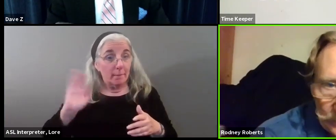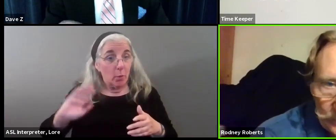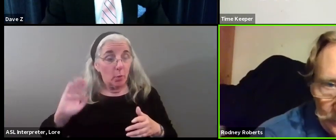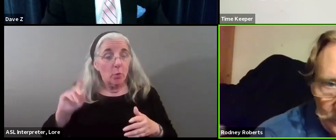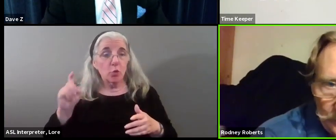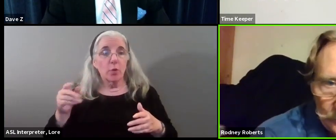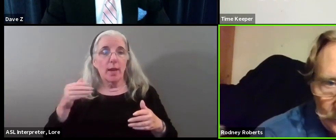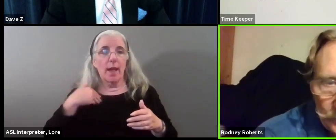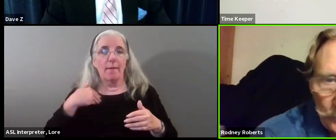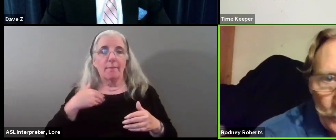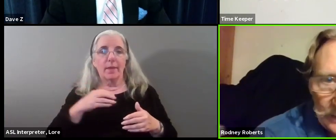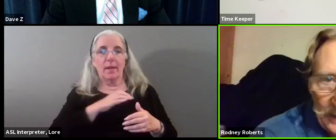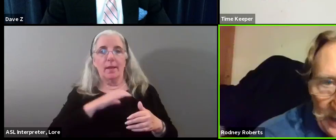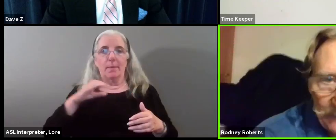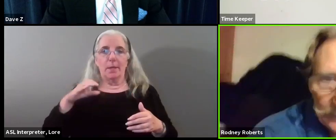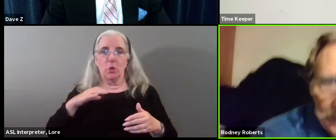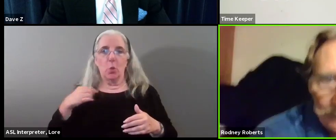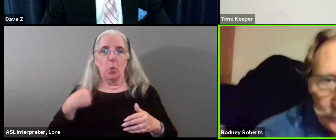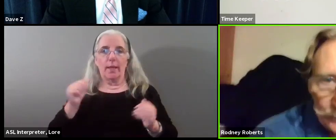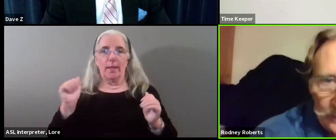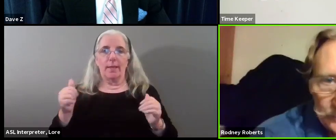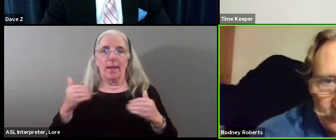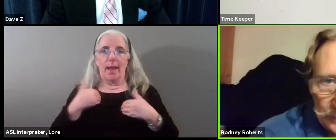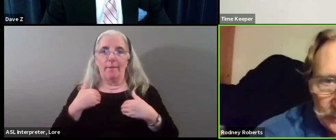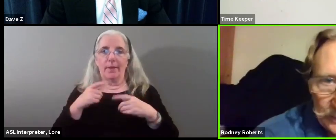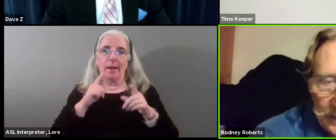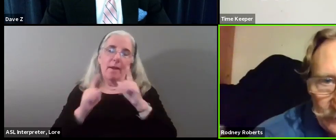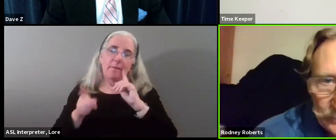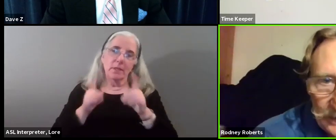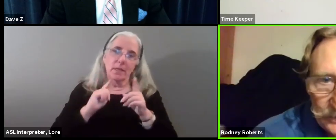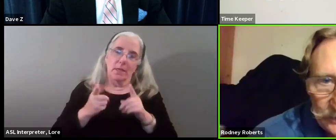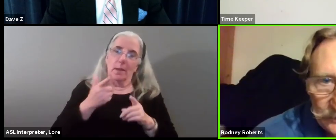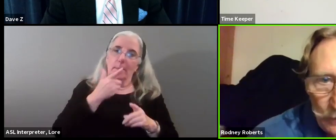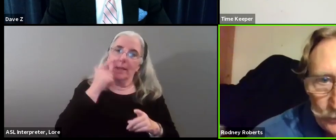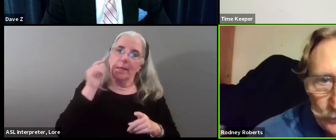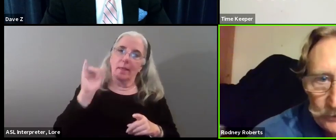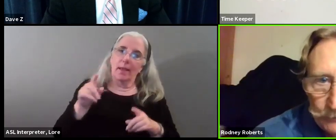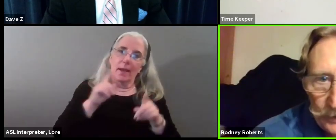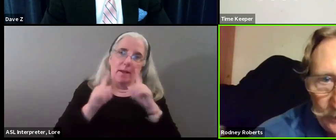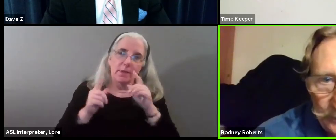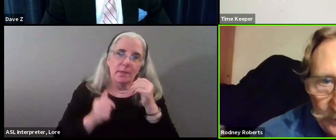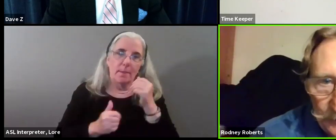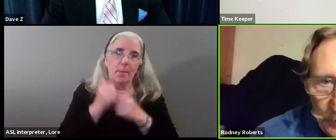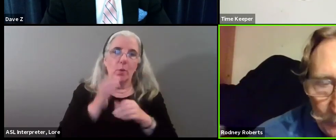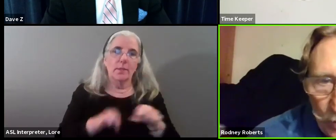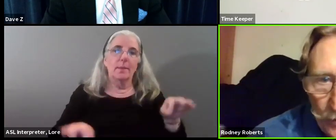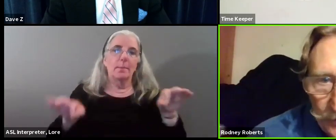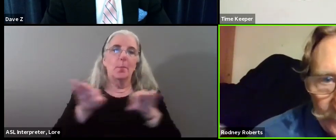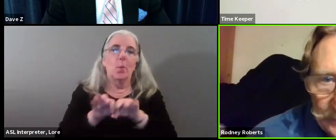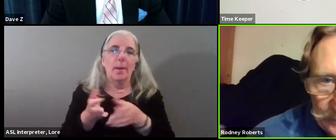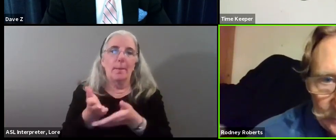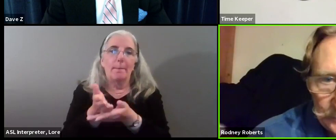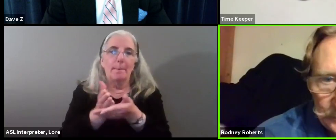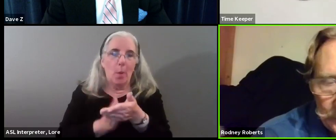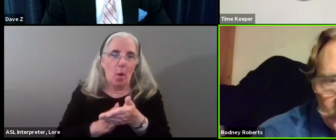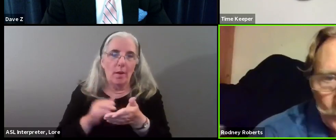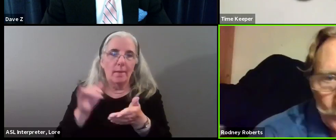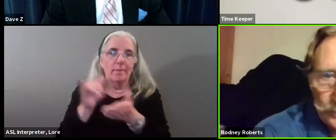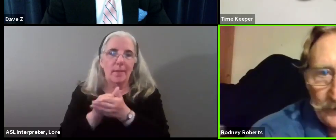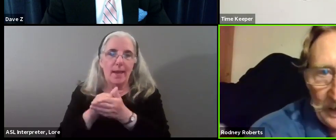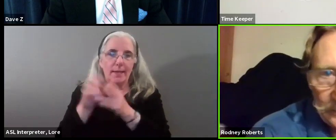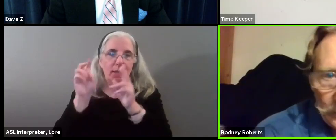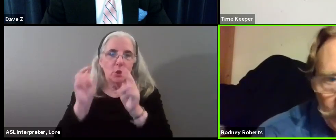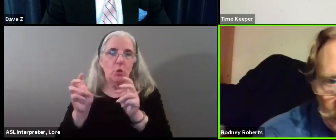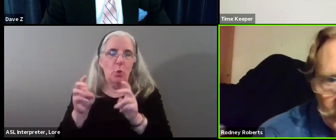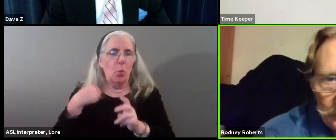the commission, so that we can have a conversation because the conversation is the most important part of this. So